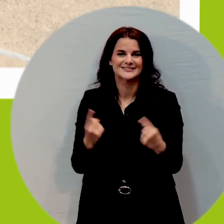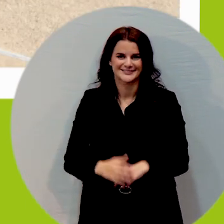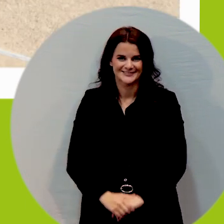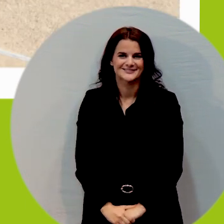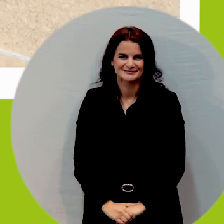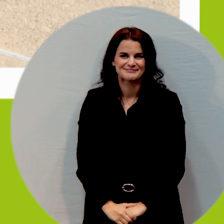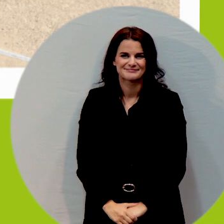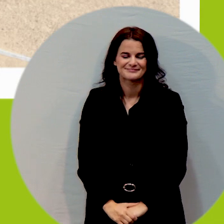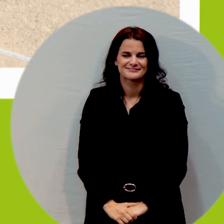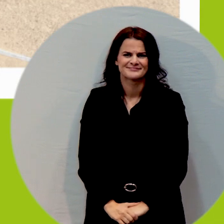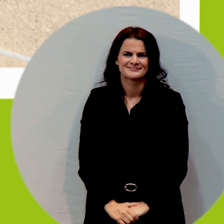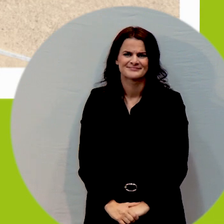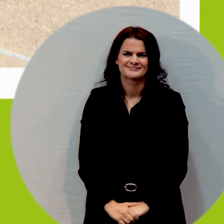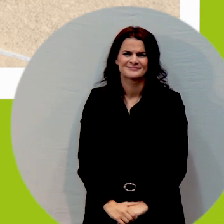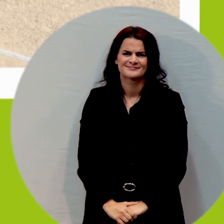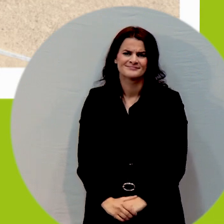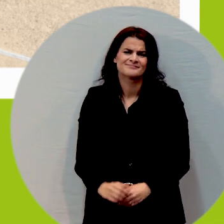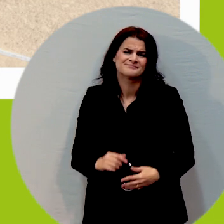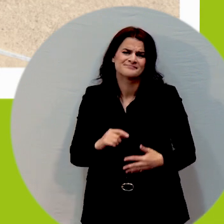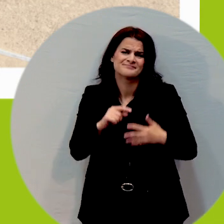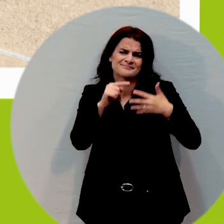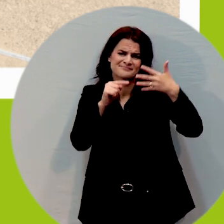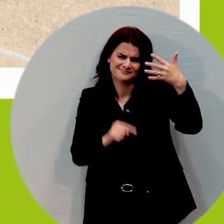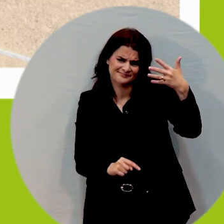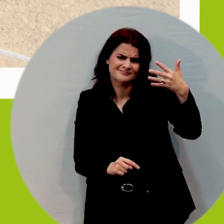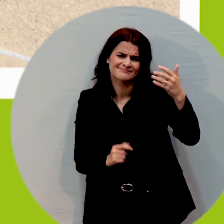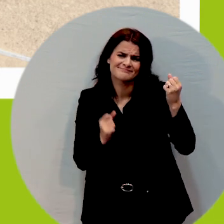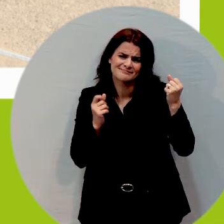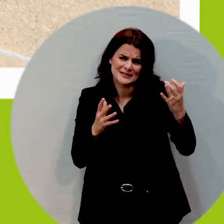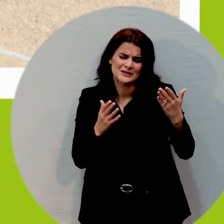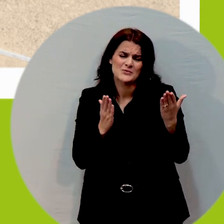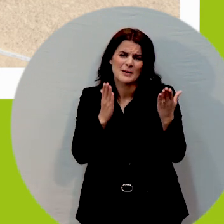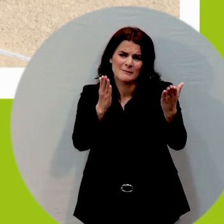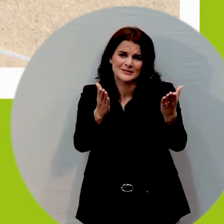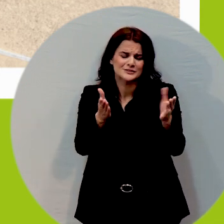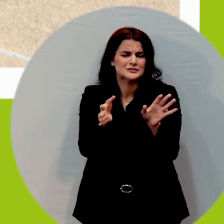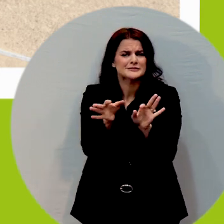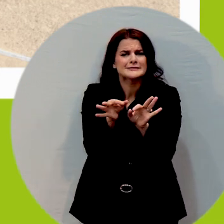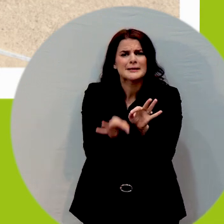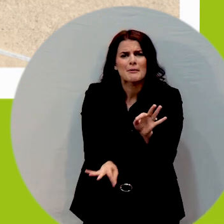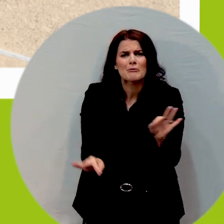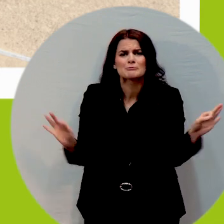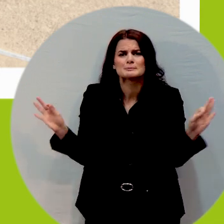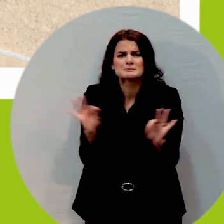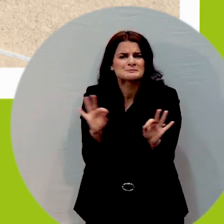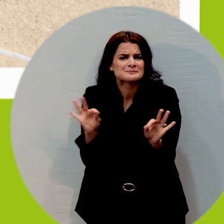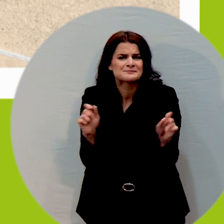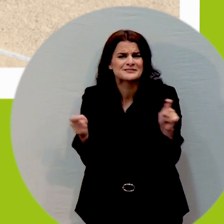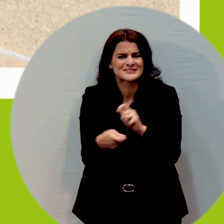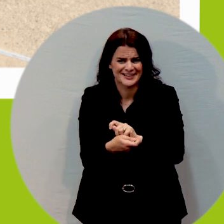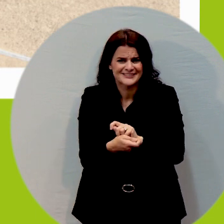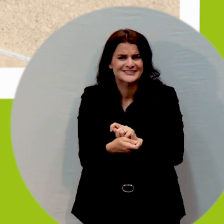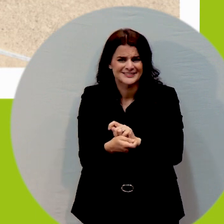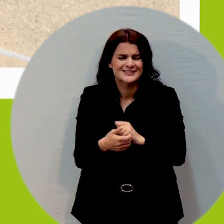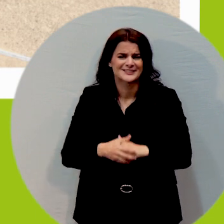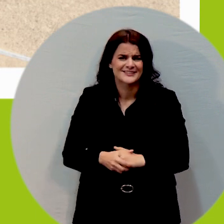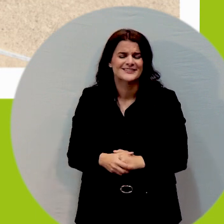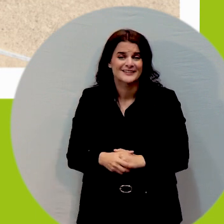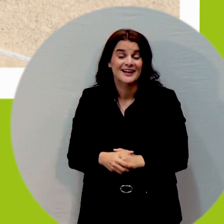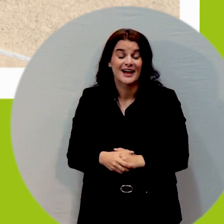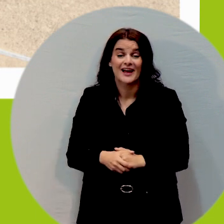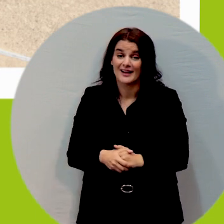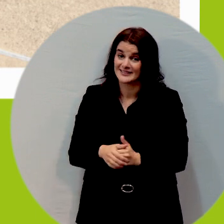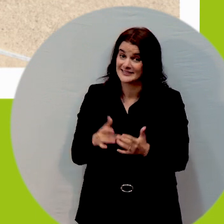a lot of the recommendations are the simplest things and quite often with accessibility